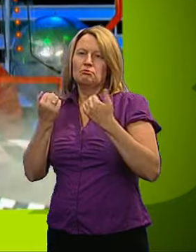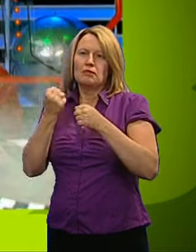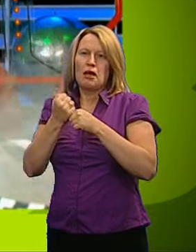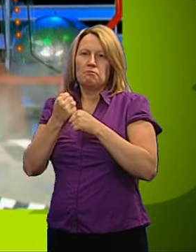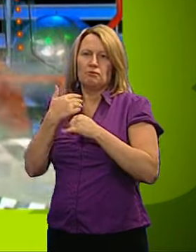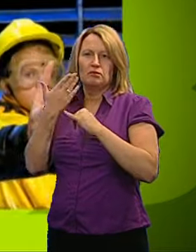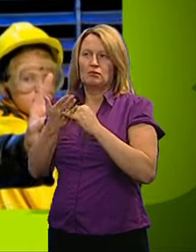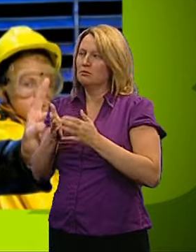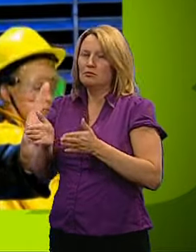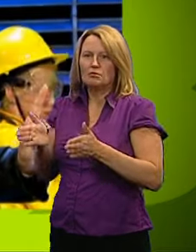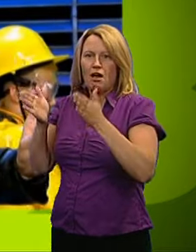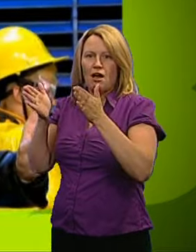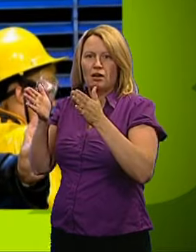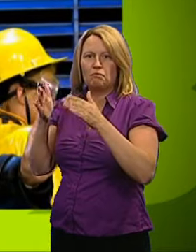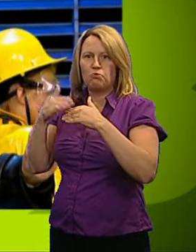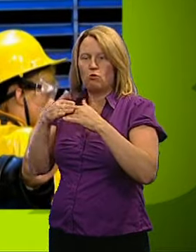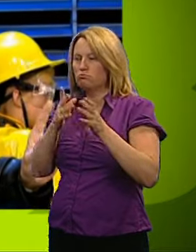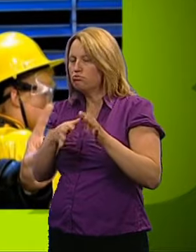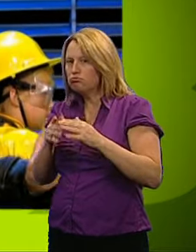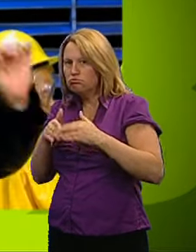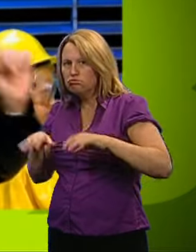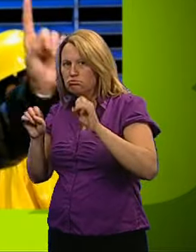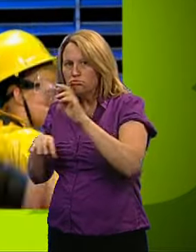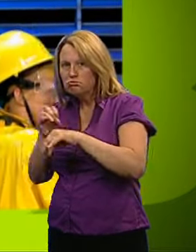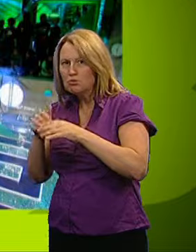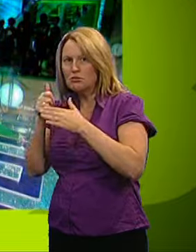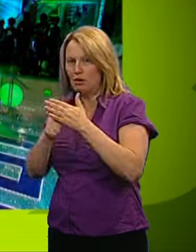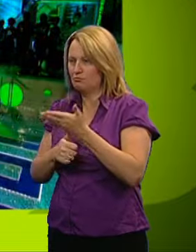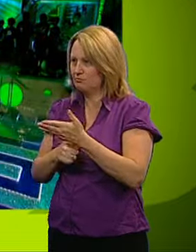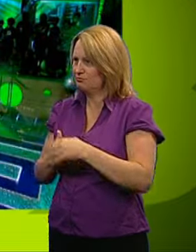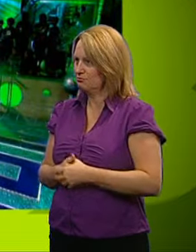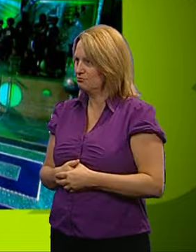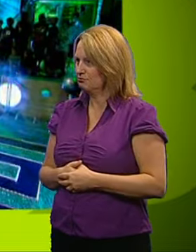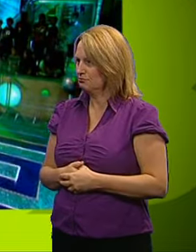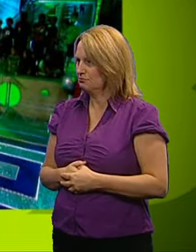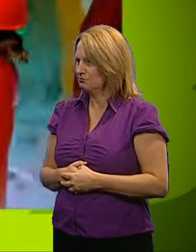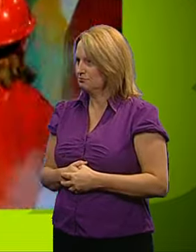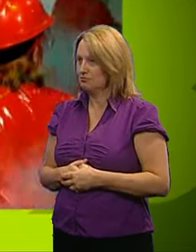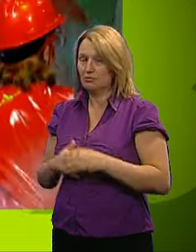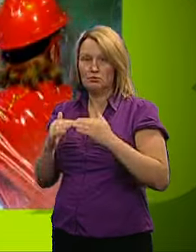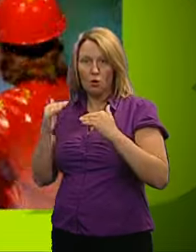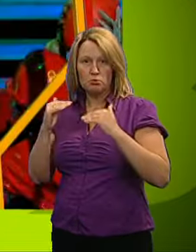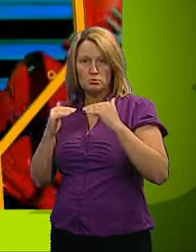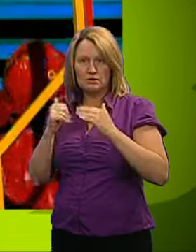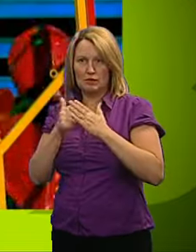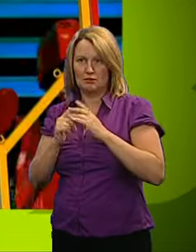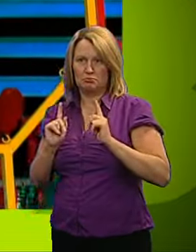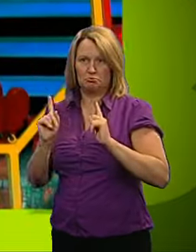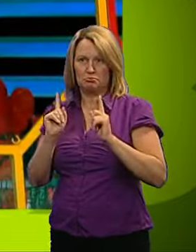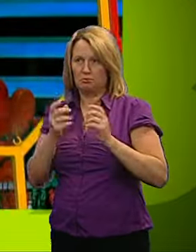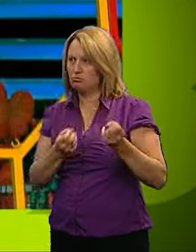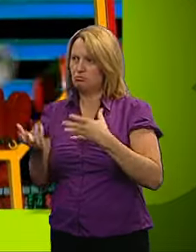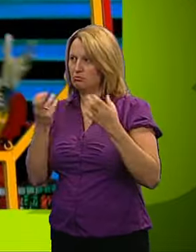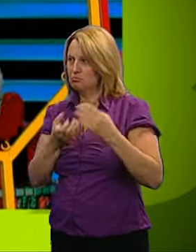possibly can. Your some time starts right about now. As it's a draw, both teams are kicking off at the same